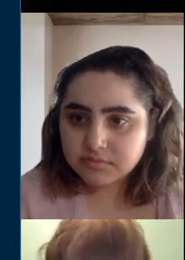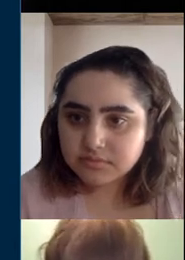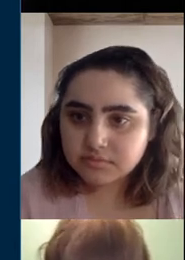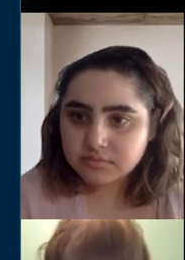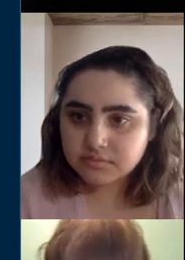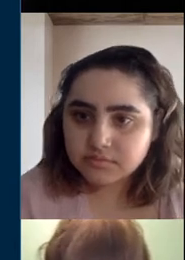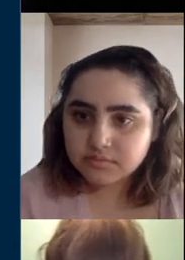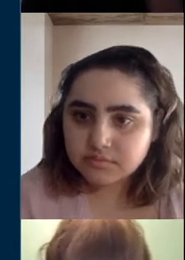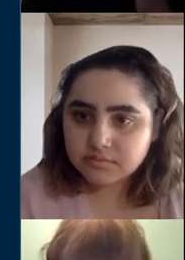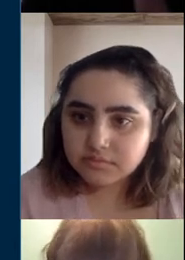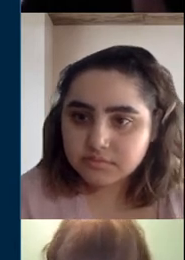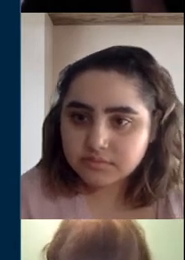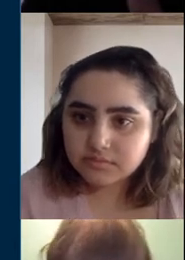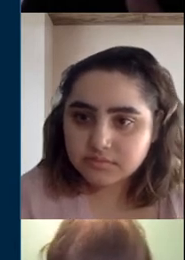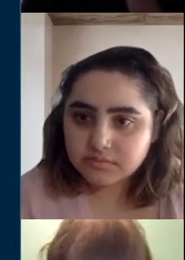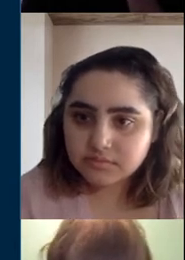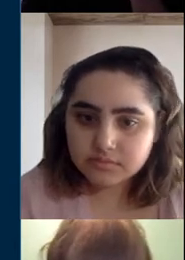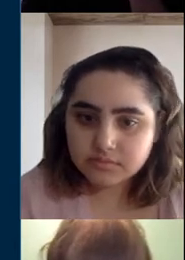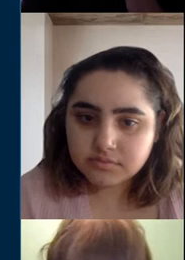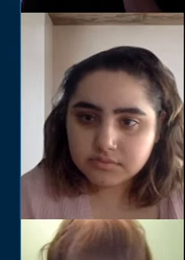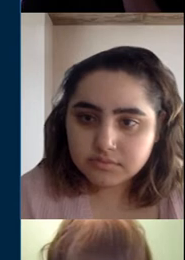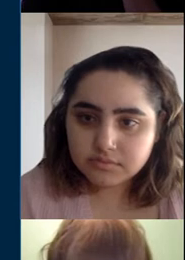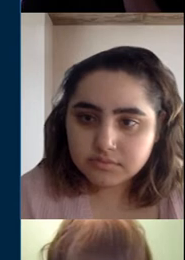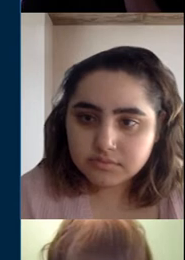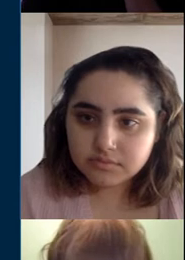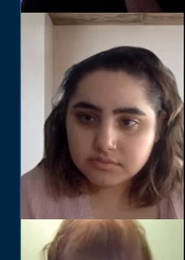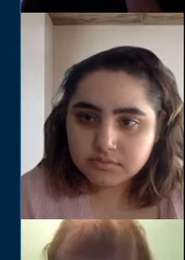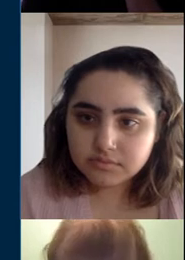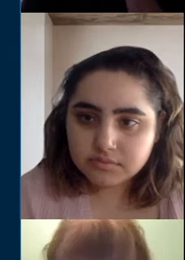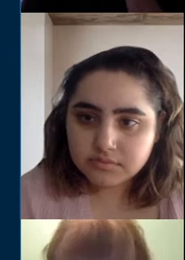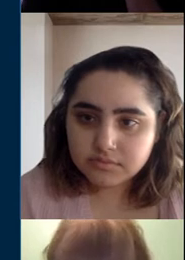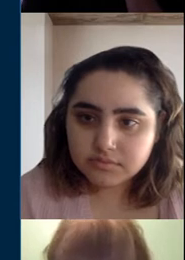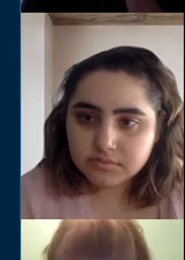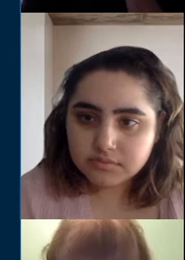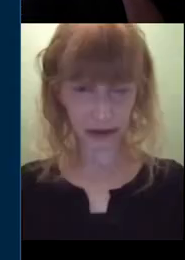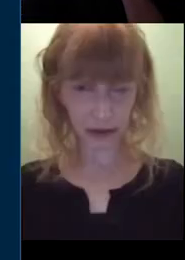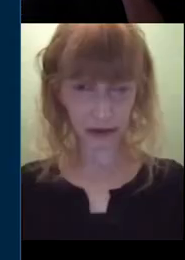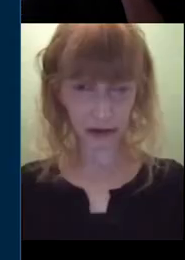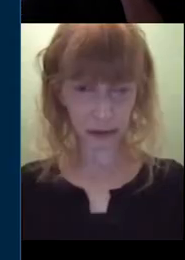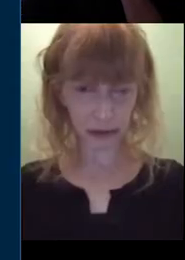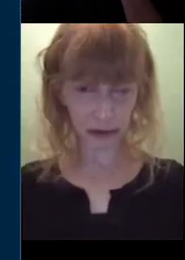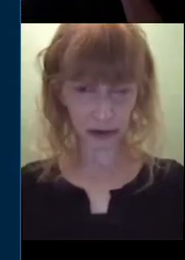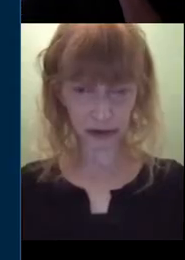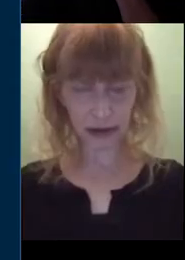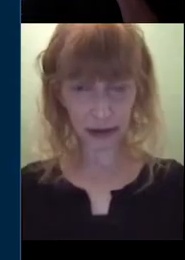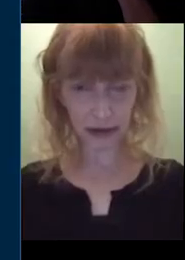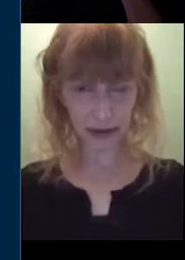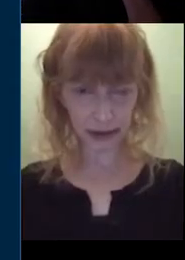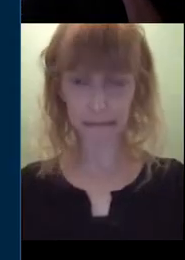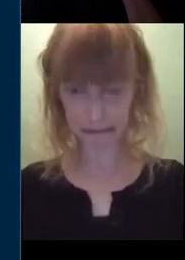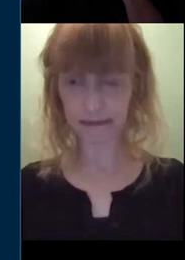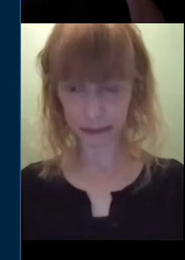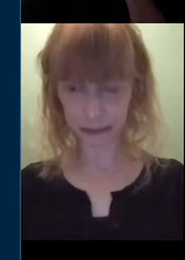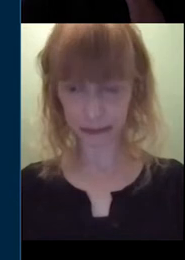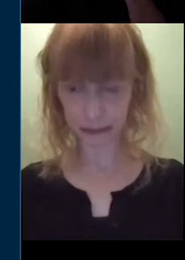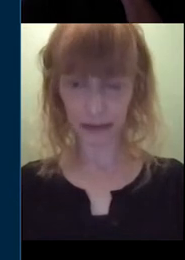room. So, shall we just trust people to unmute and contribute themselves? put up your hand if